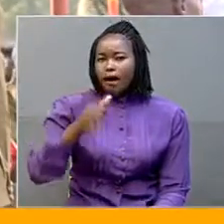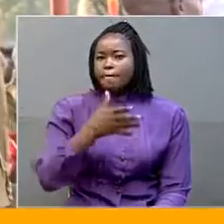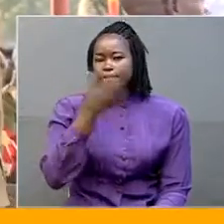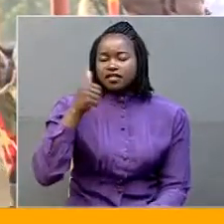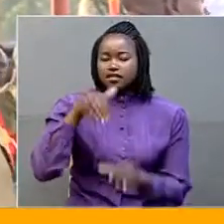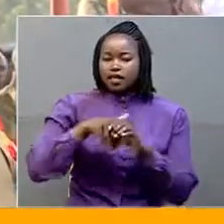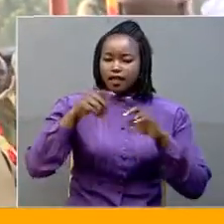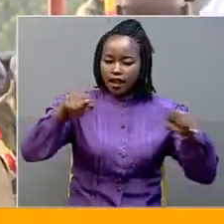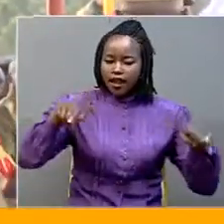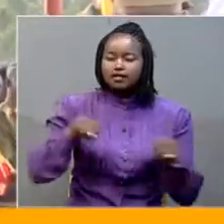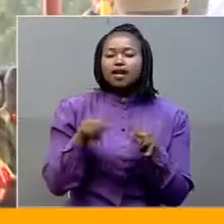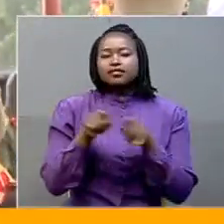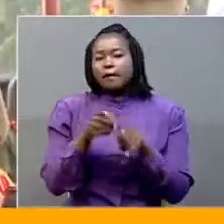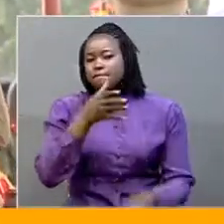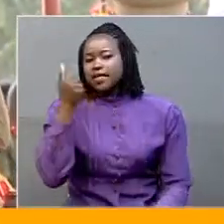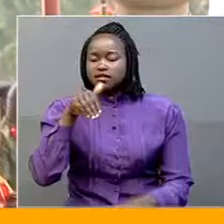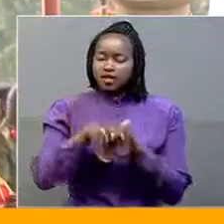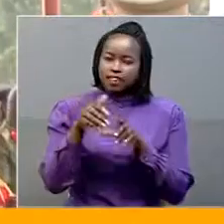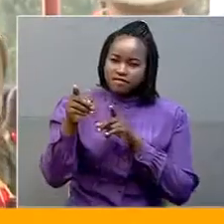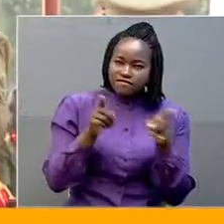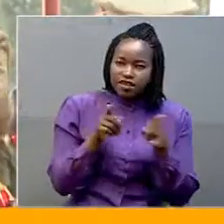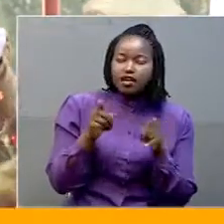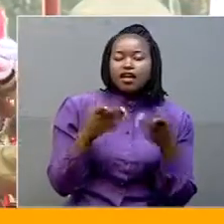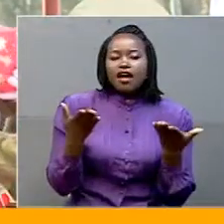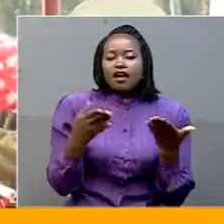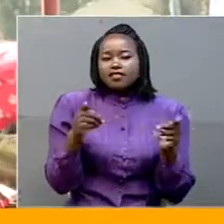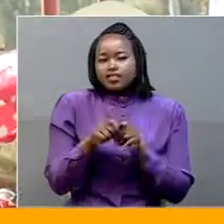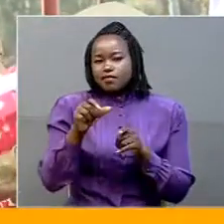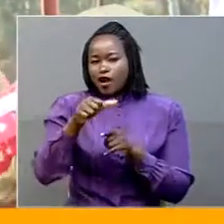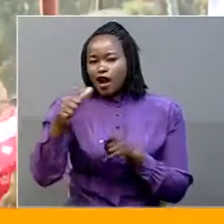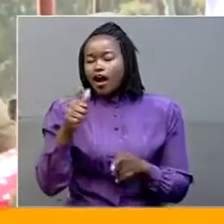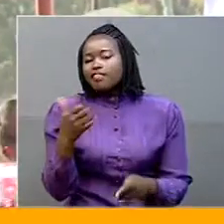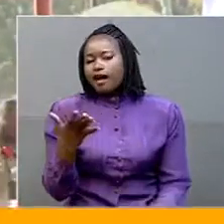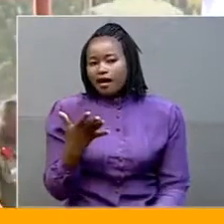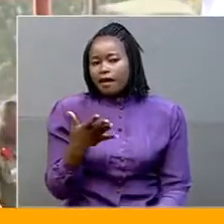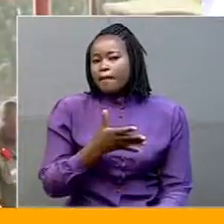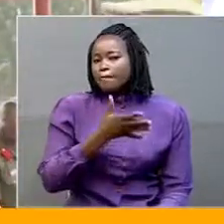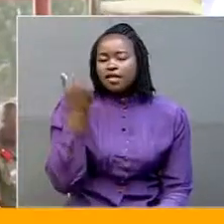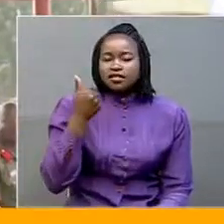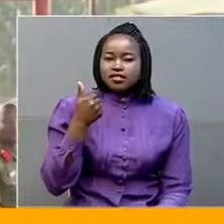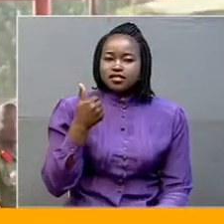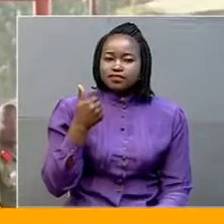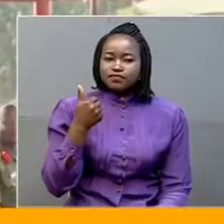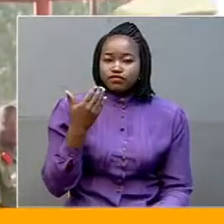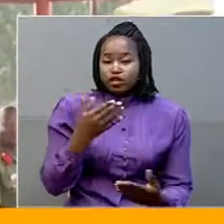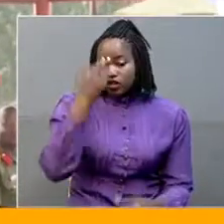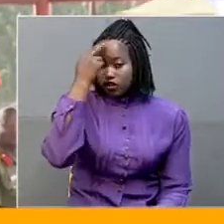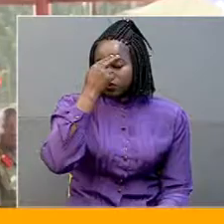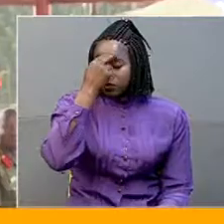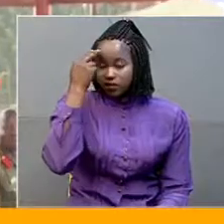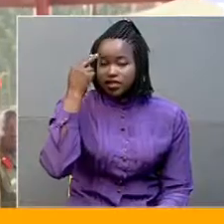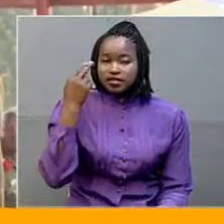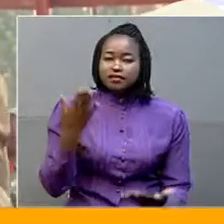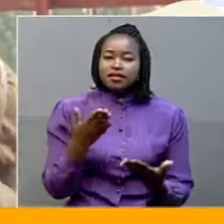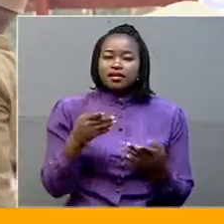Nuwagila Alex, the best in field, Cadet Officer Abdul Mohamed Mille, the best Fratano student, and Cadet